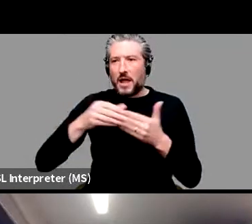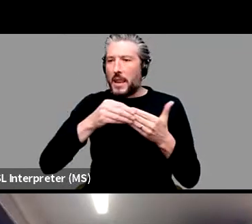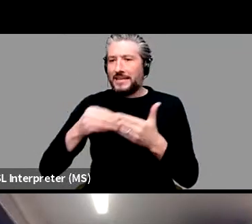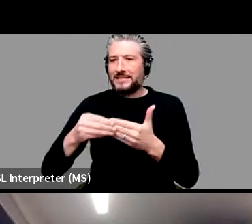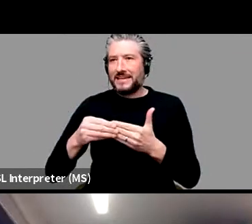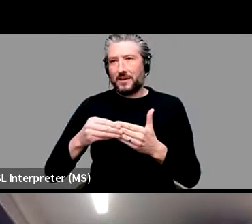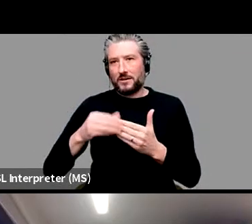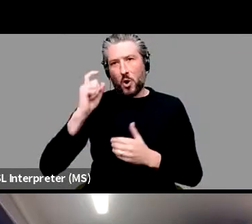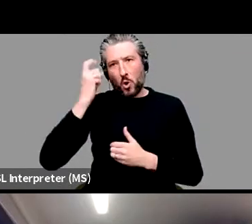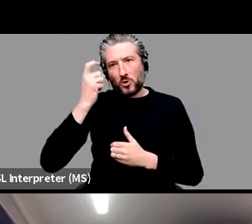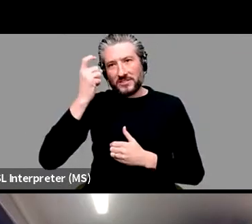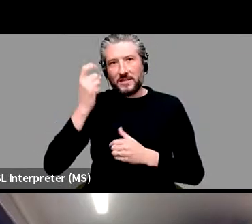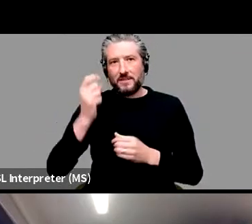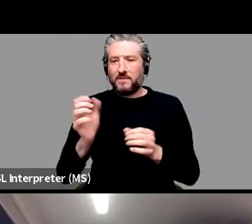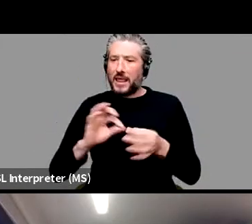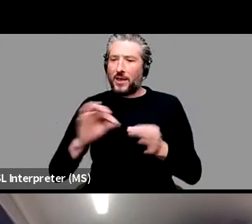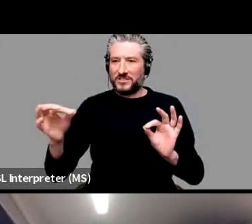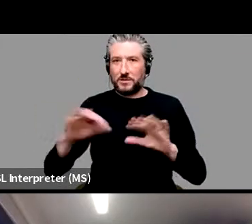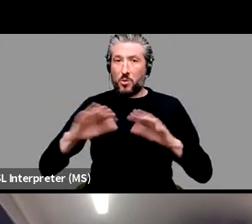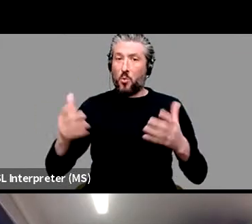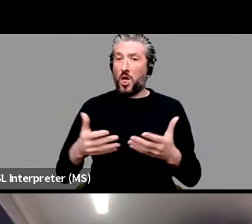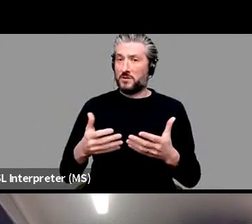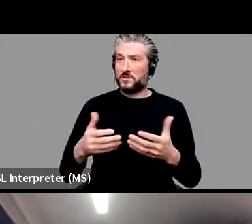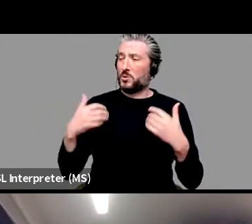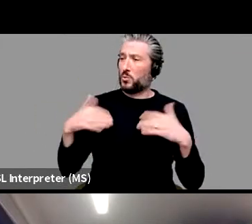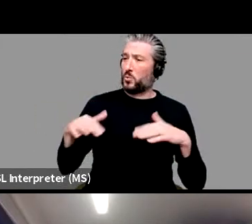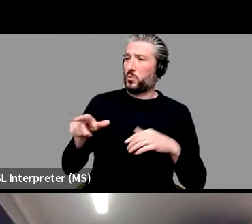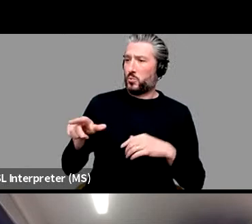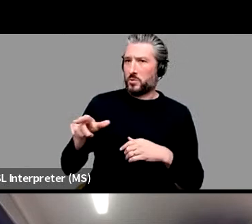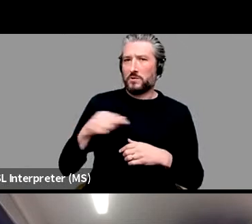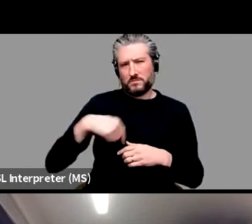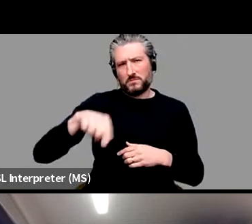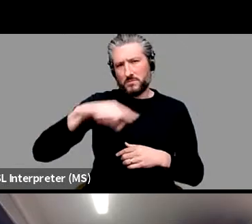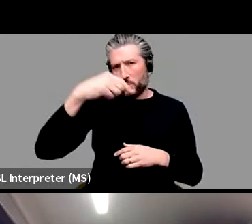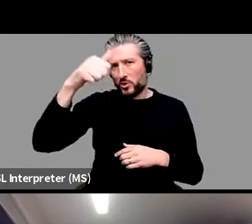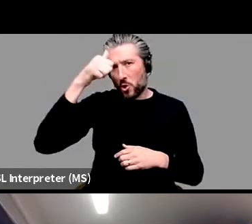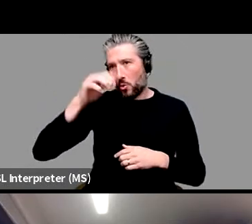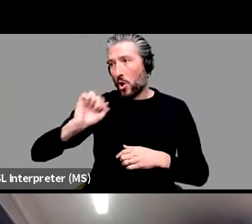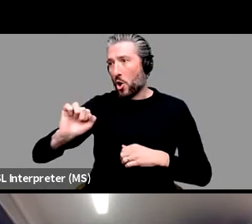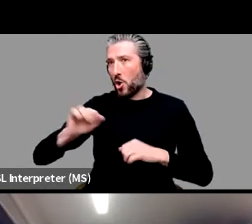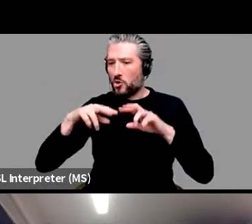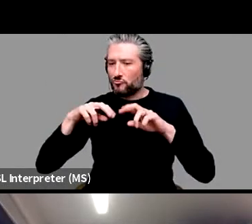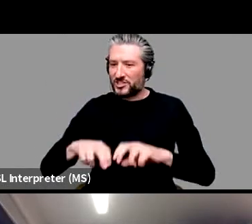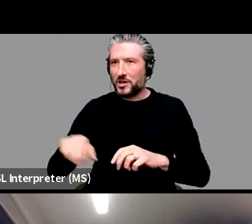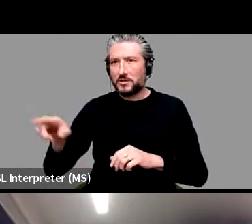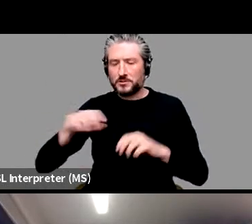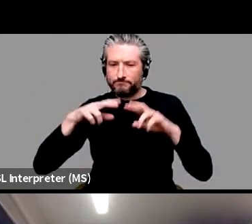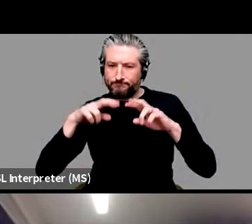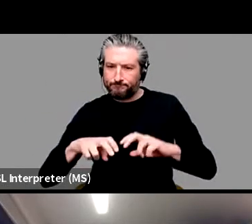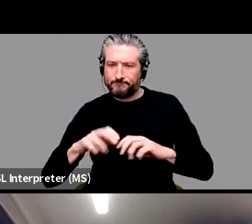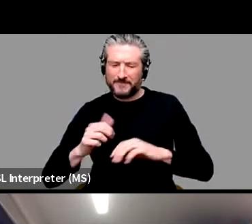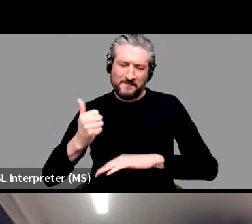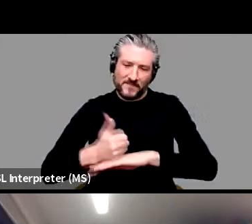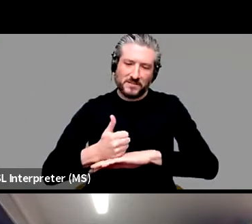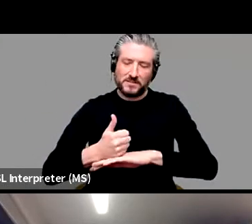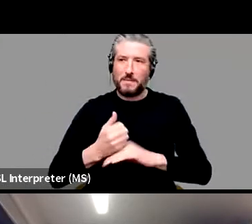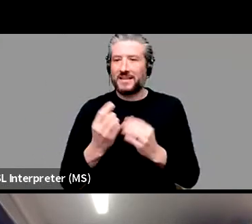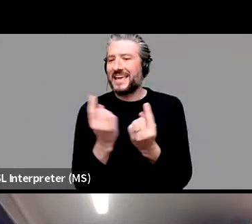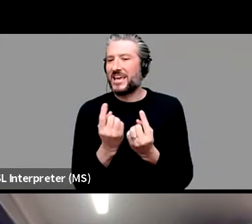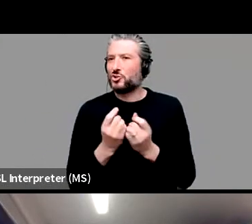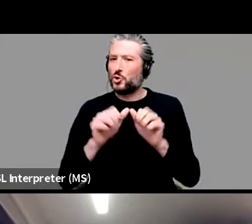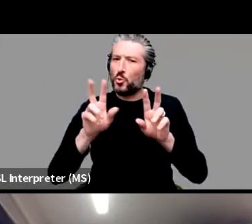all of us are very much aware of her research. She really looks into really fundamental issues about how language is learned and really,